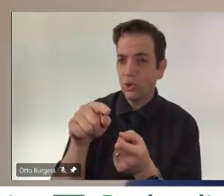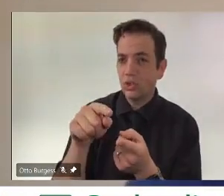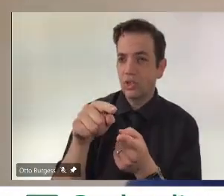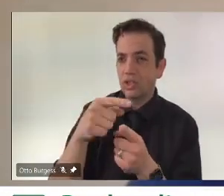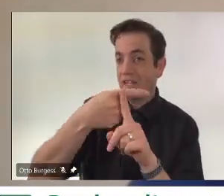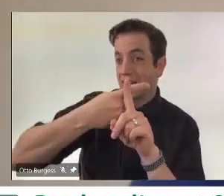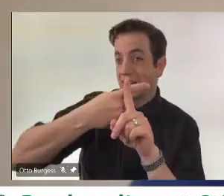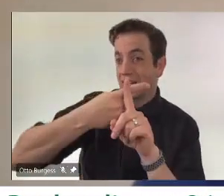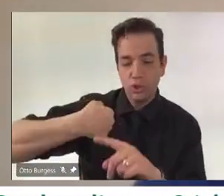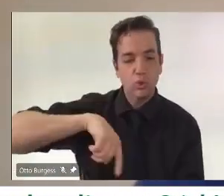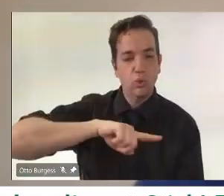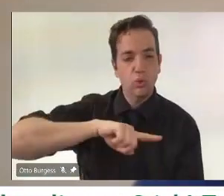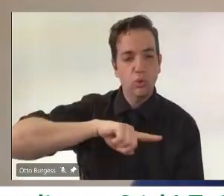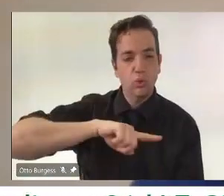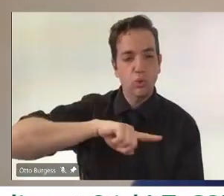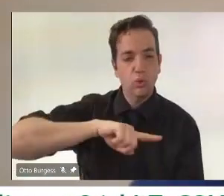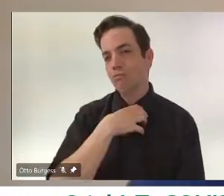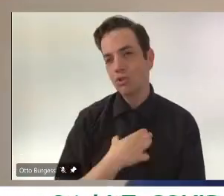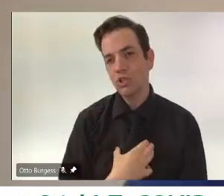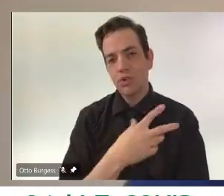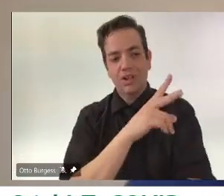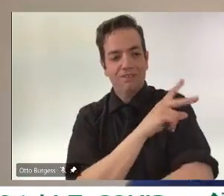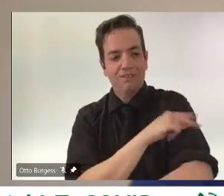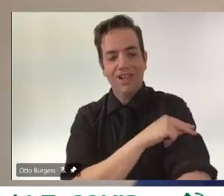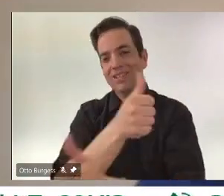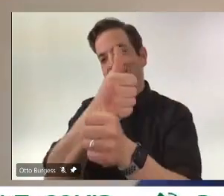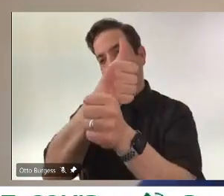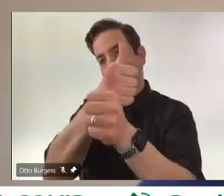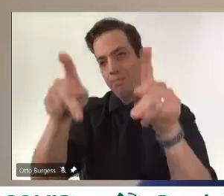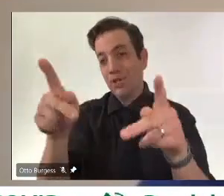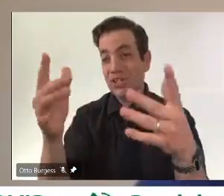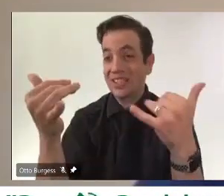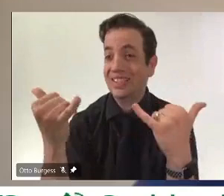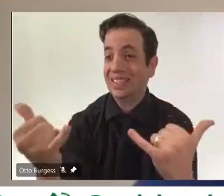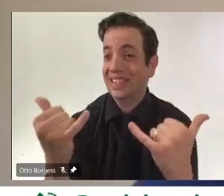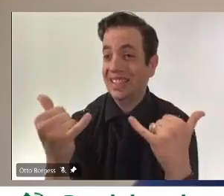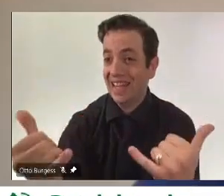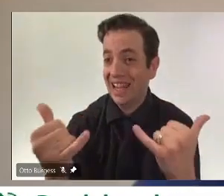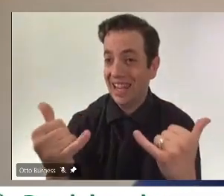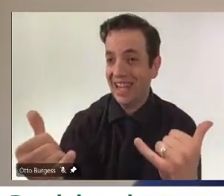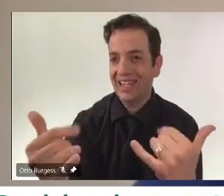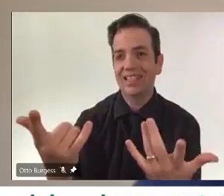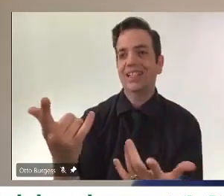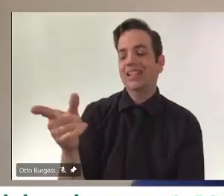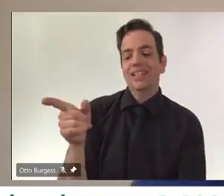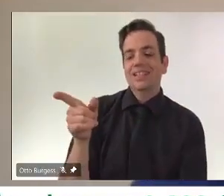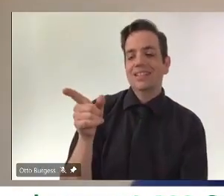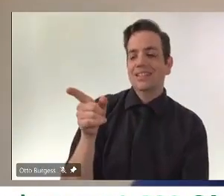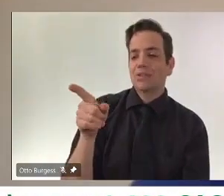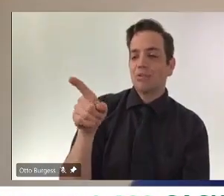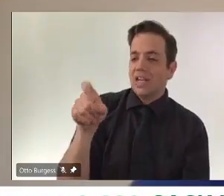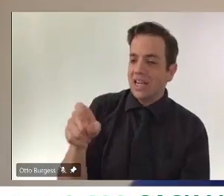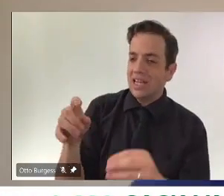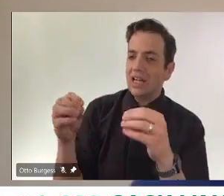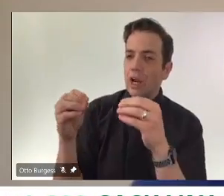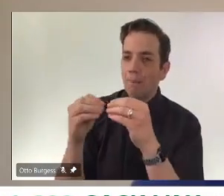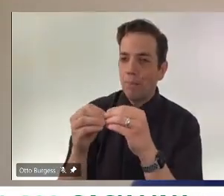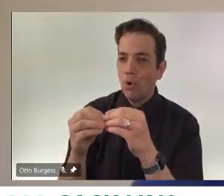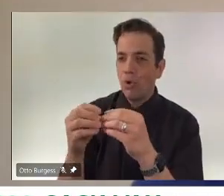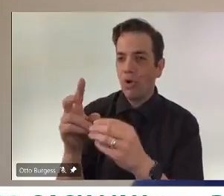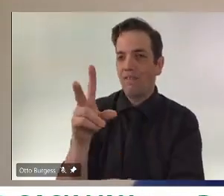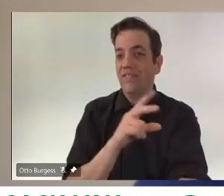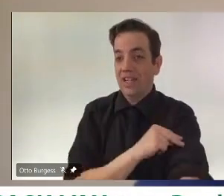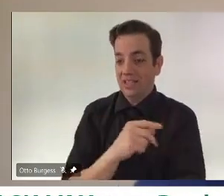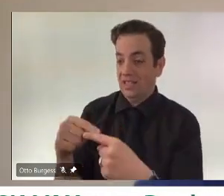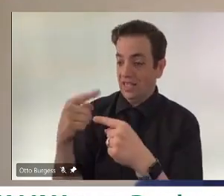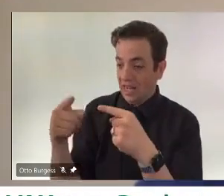today. It is a supply issue. It's not a delivery issue. But as we receive more vaccines over the weeks to come, we